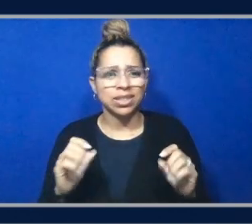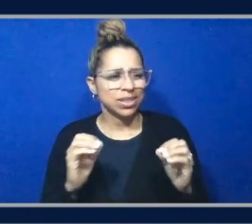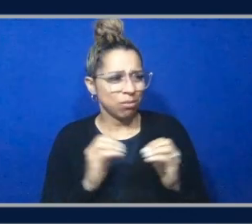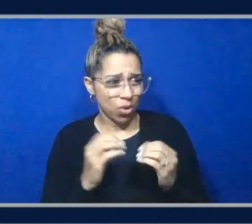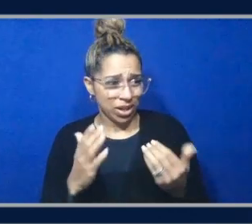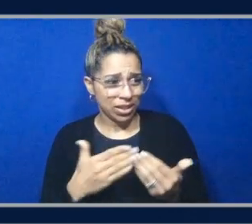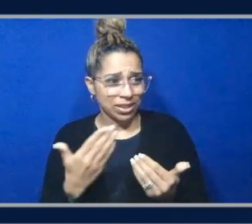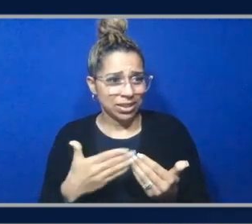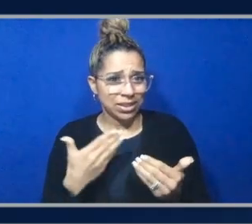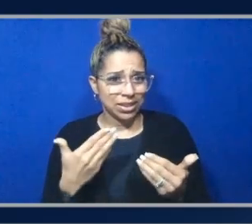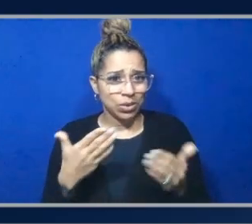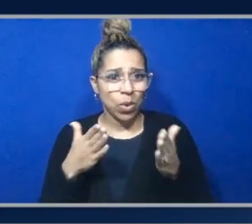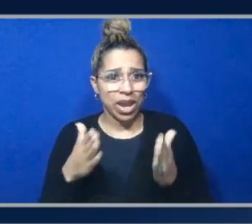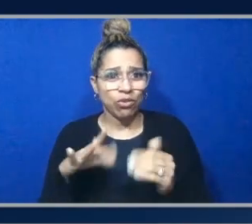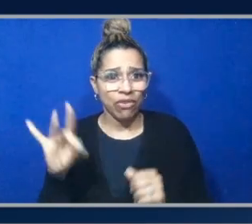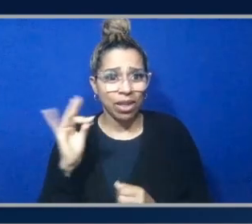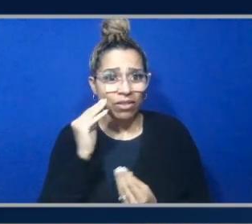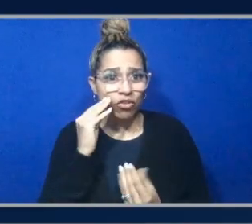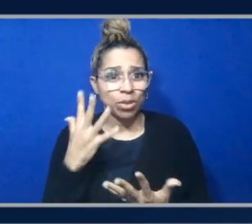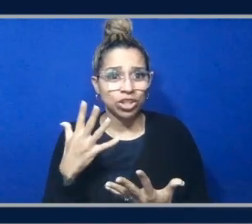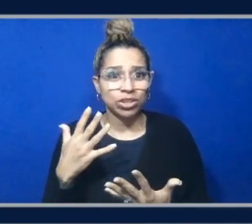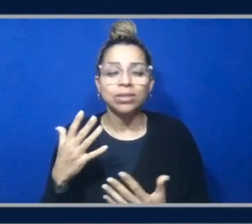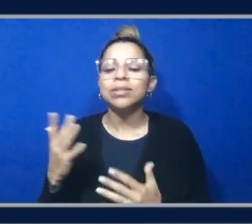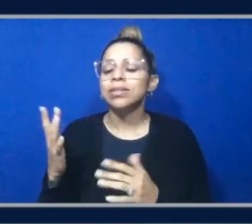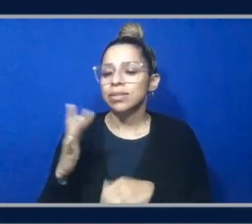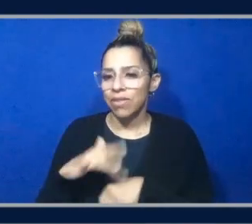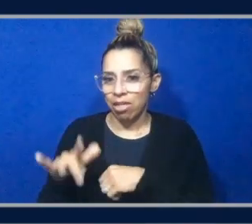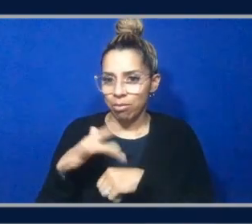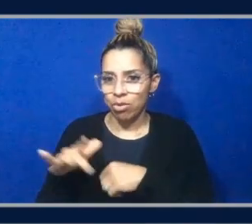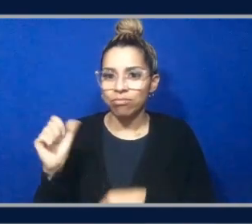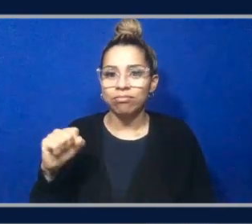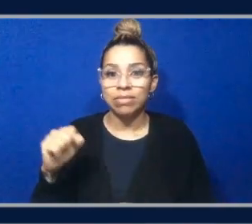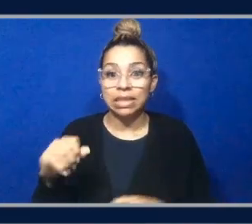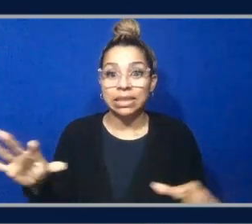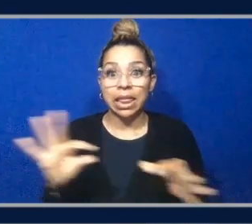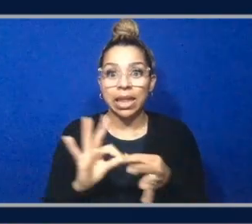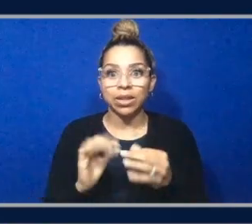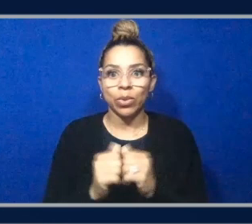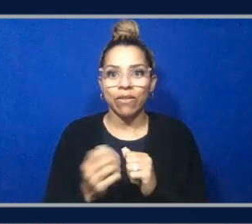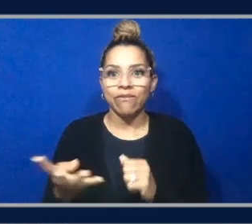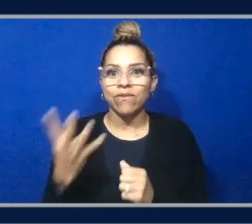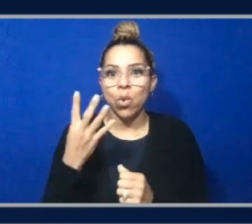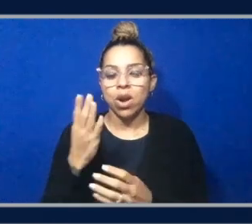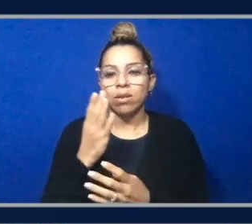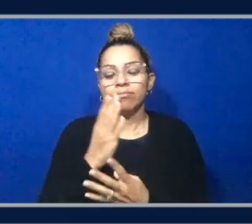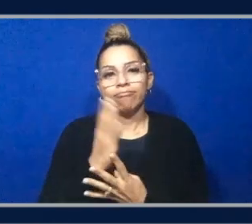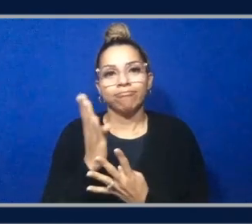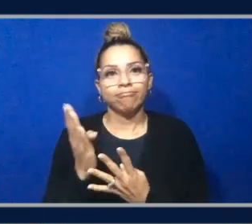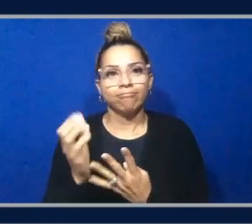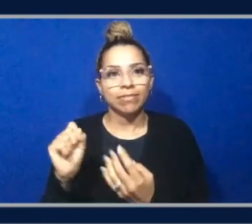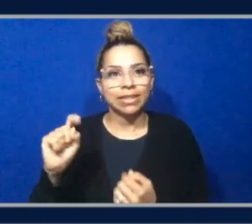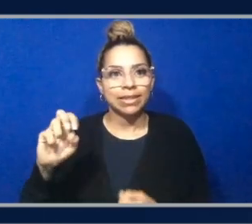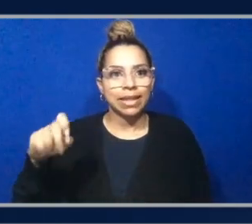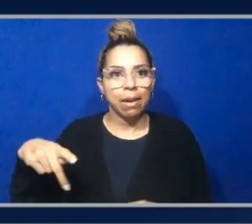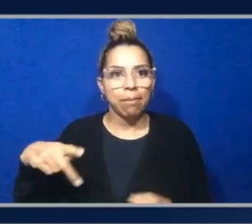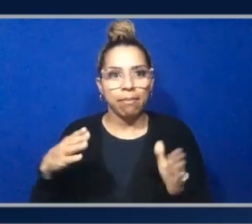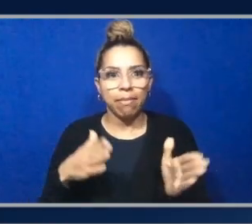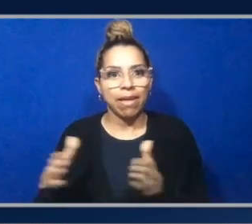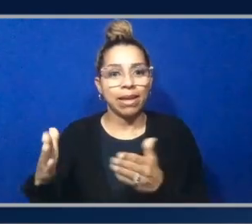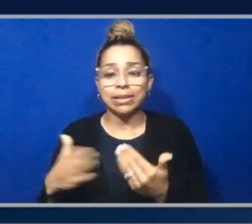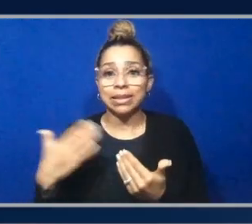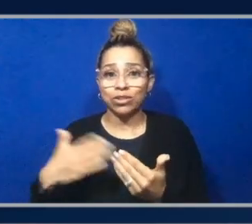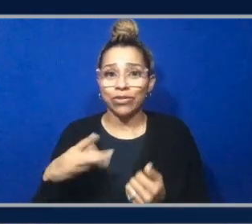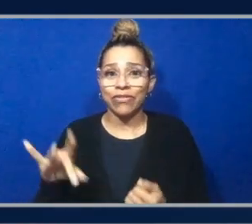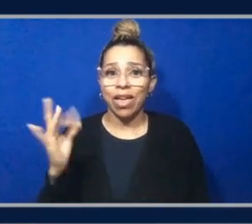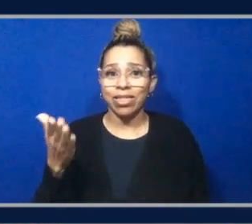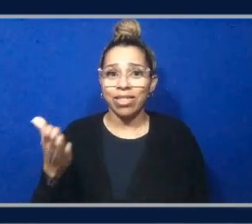information? It is available. It is linked within the four-step plan. No It's very easy to navigate there as well. So the